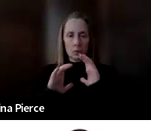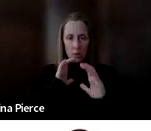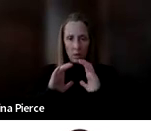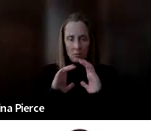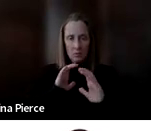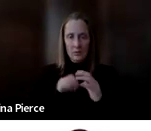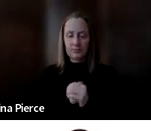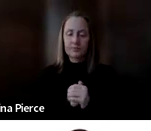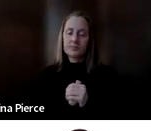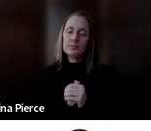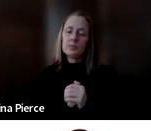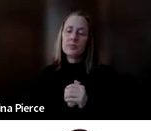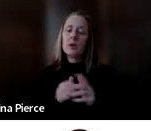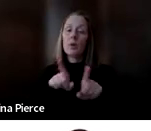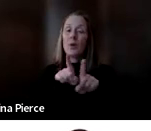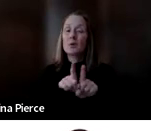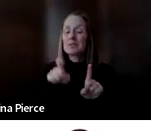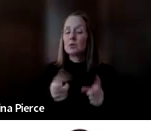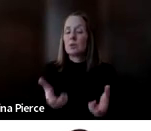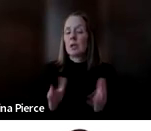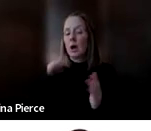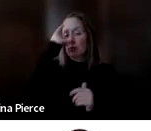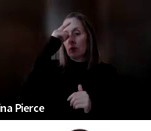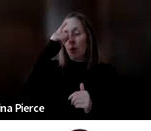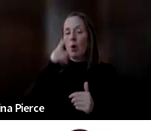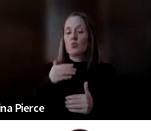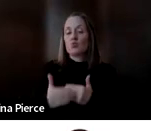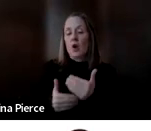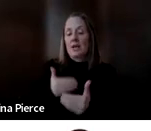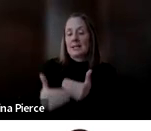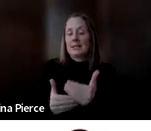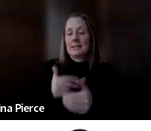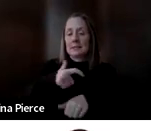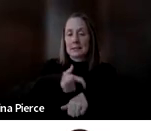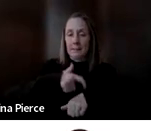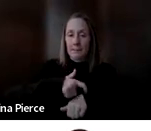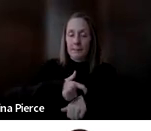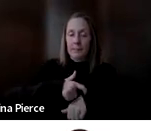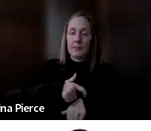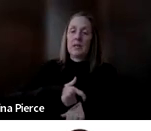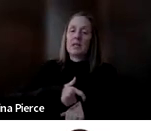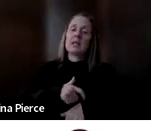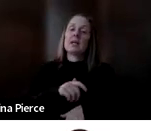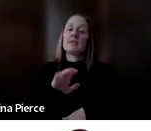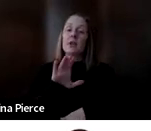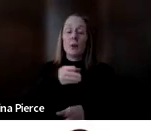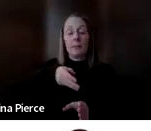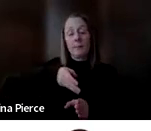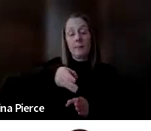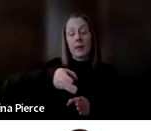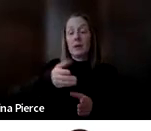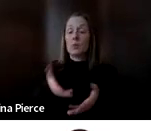is to allow for processing time. People whose main modality of communicating is speech often